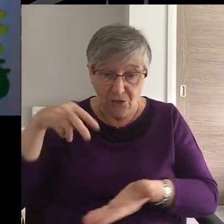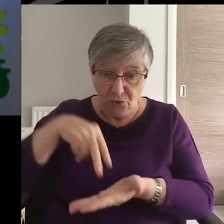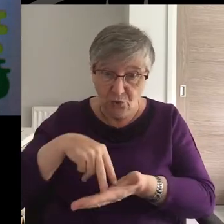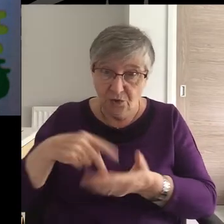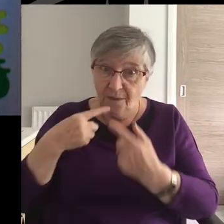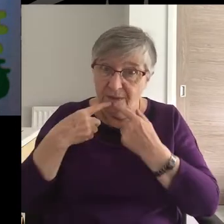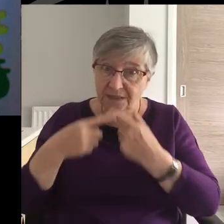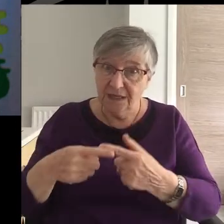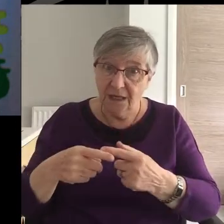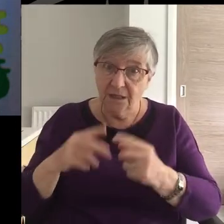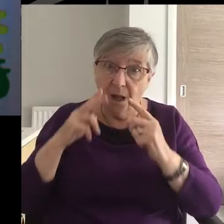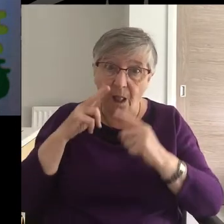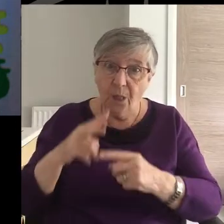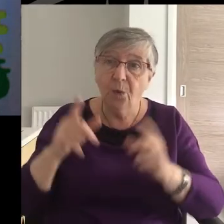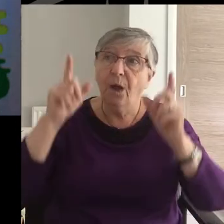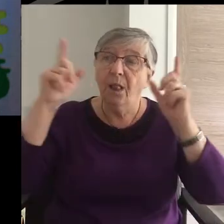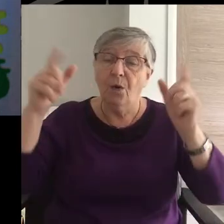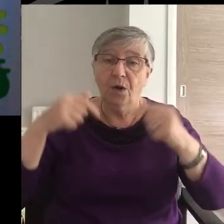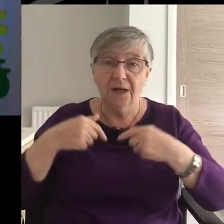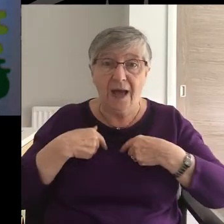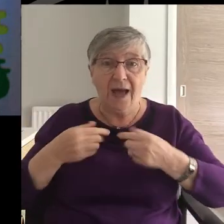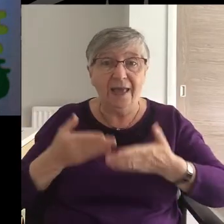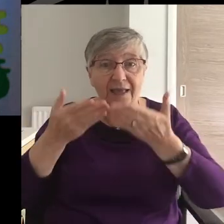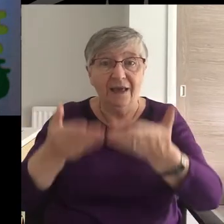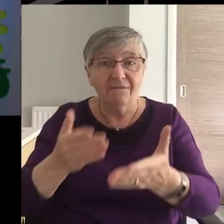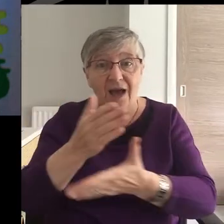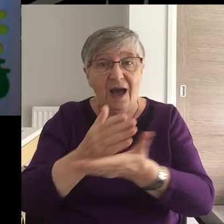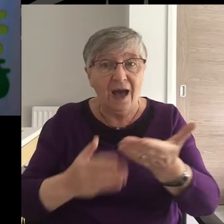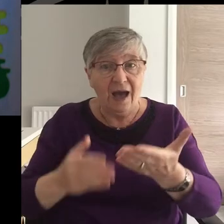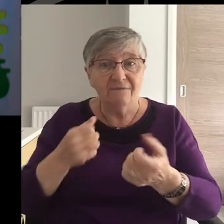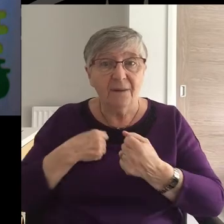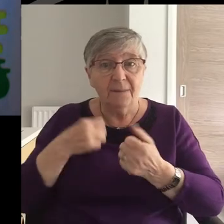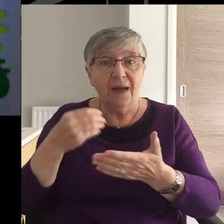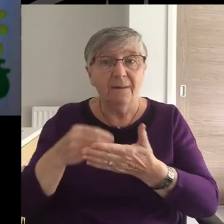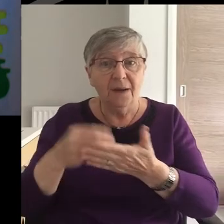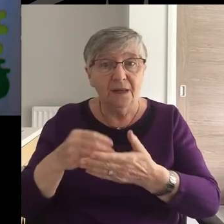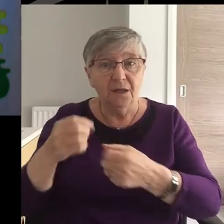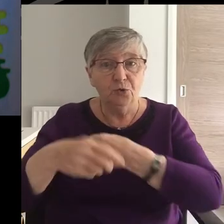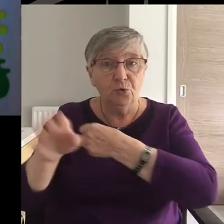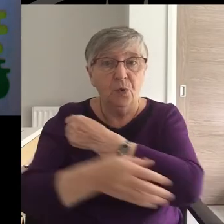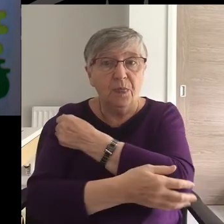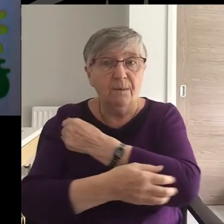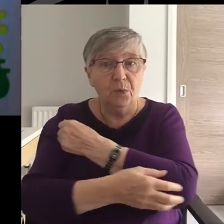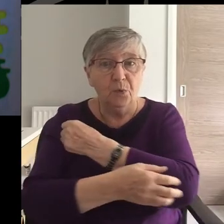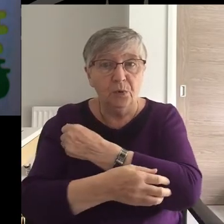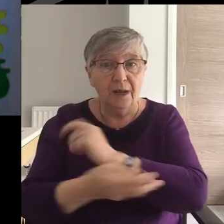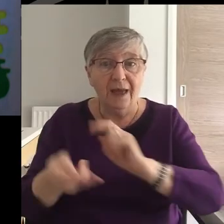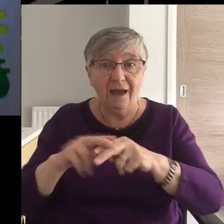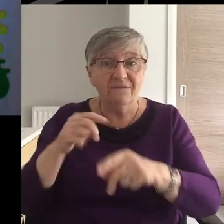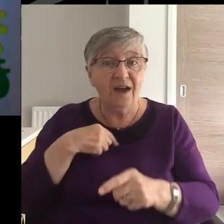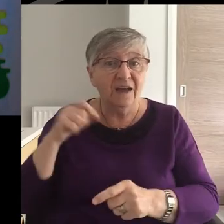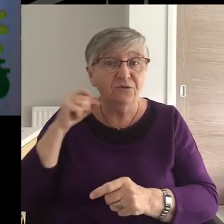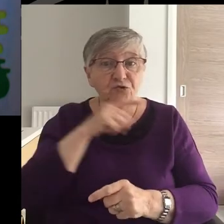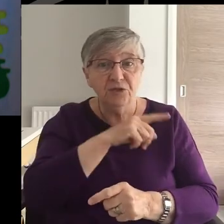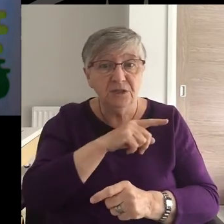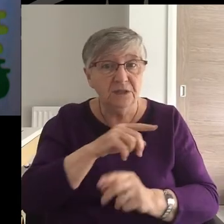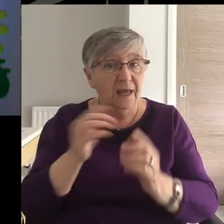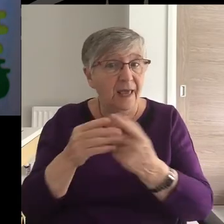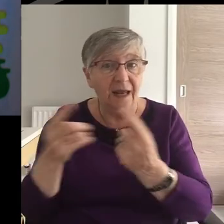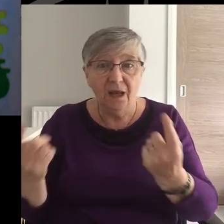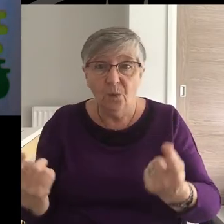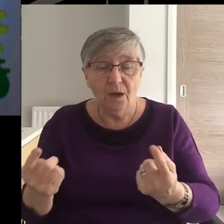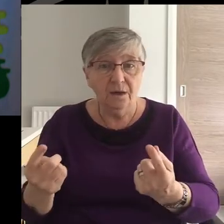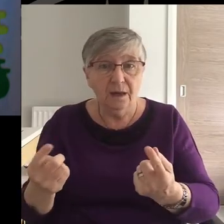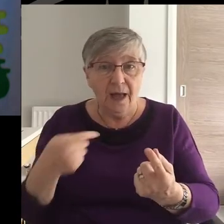here and now I give half of my possessions to the poor, and if I have cheated anybody out of anything,